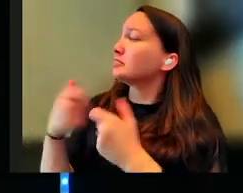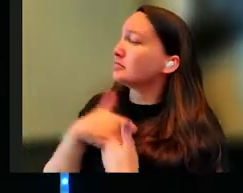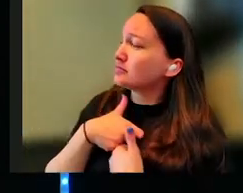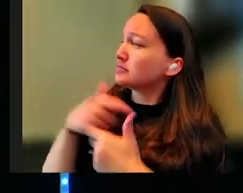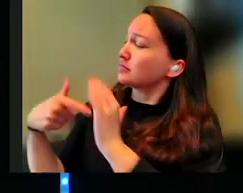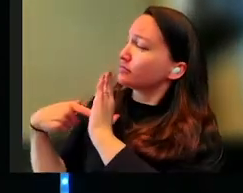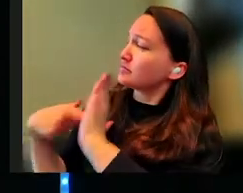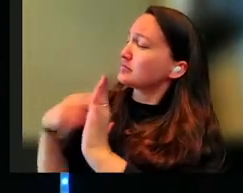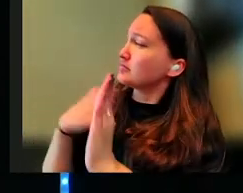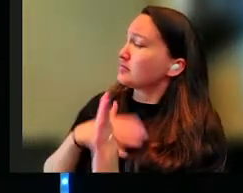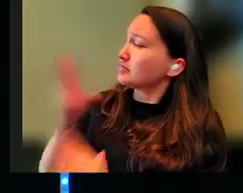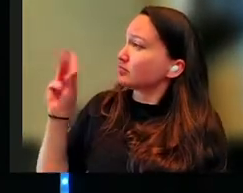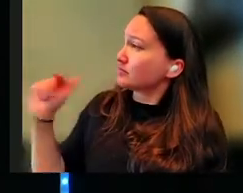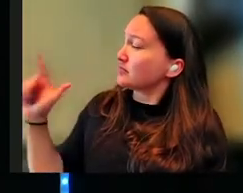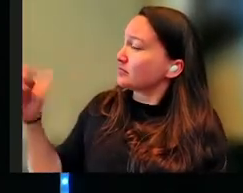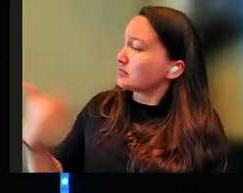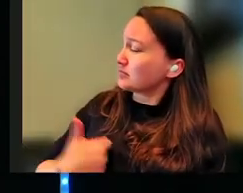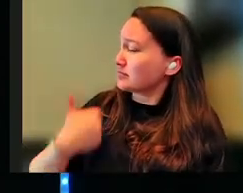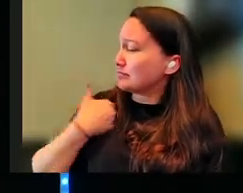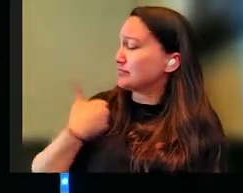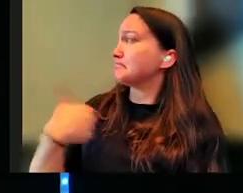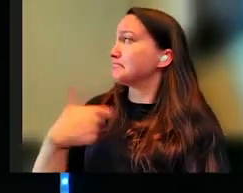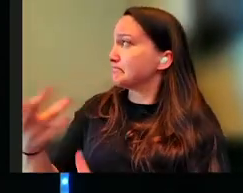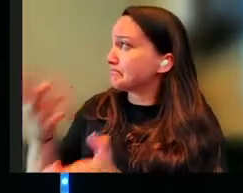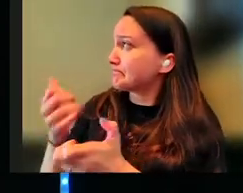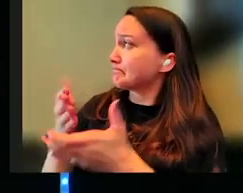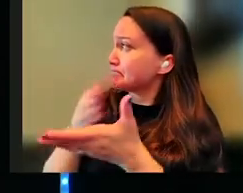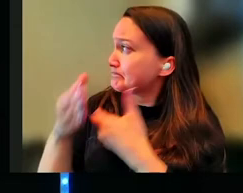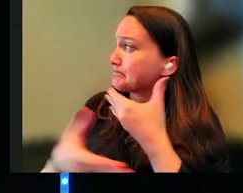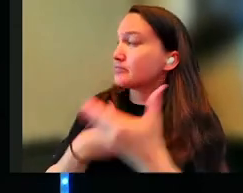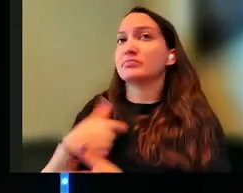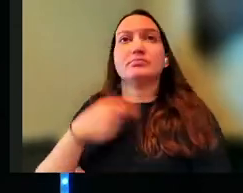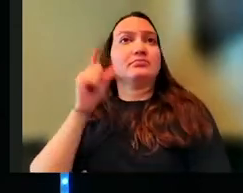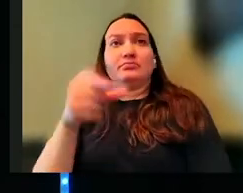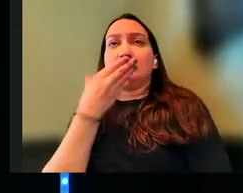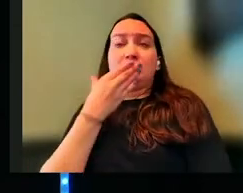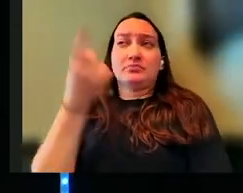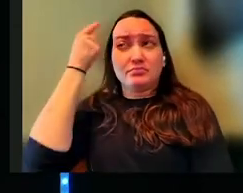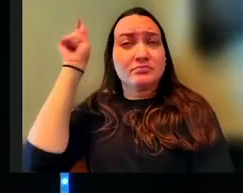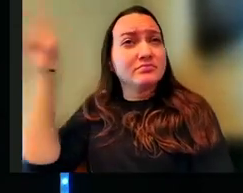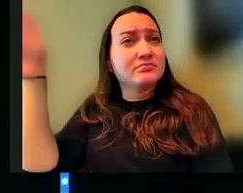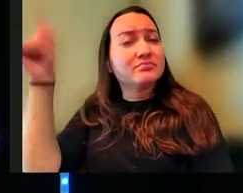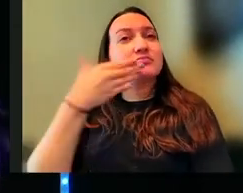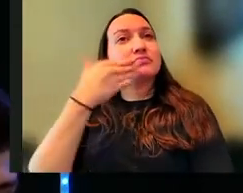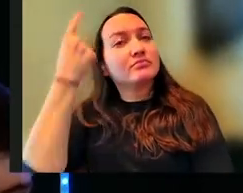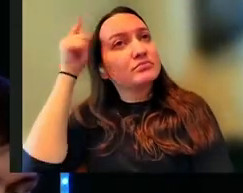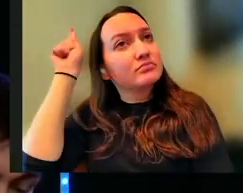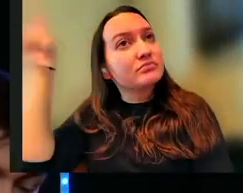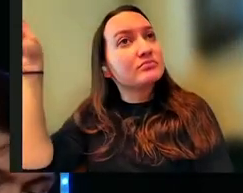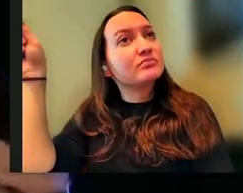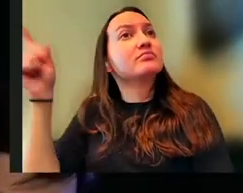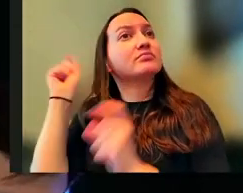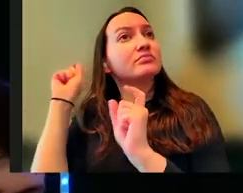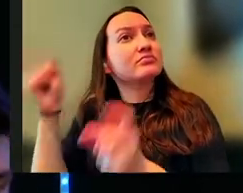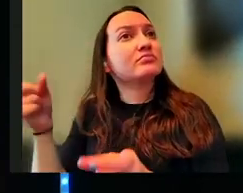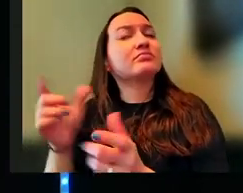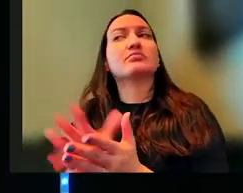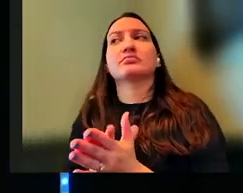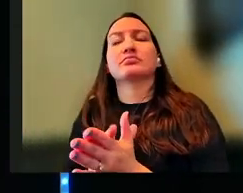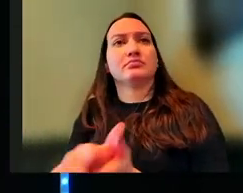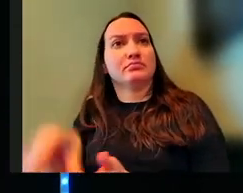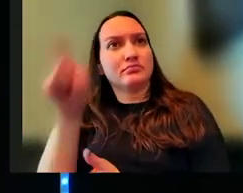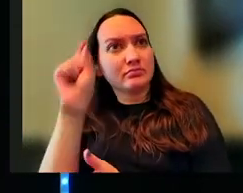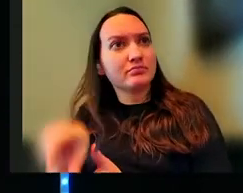my will for your life, because I want you to go this way. I want not just what's good for you. I want what's best for you. I want to give you what you need.